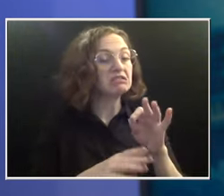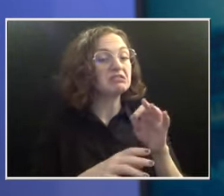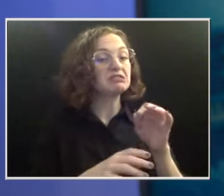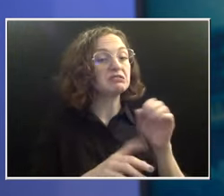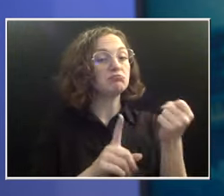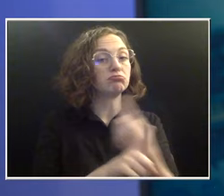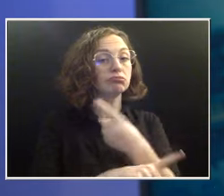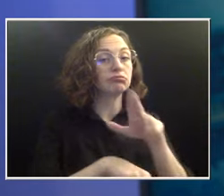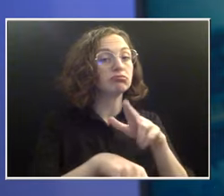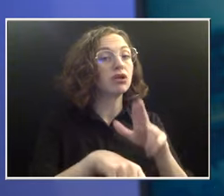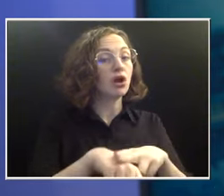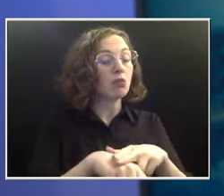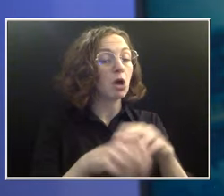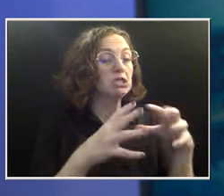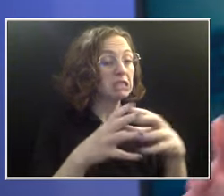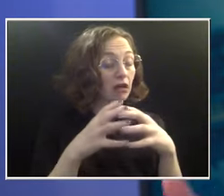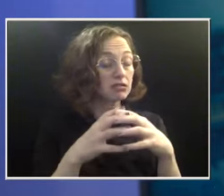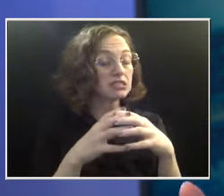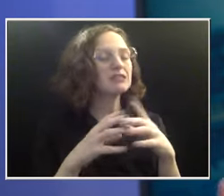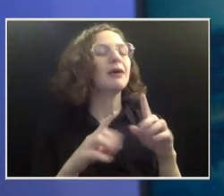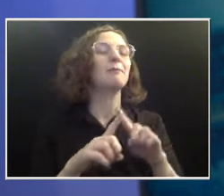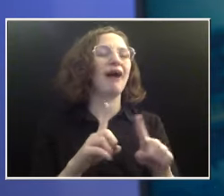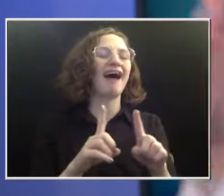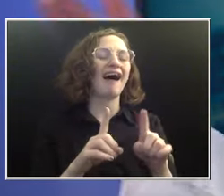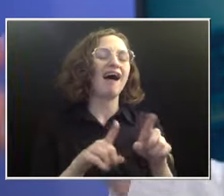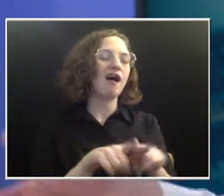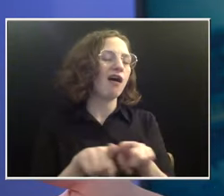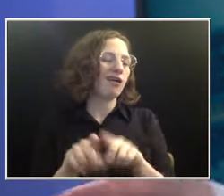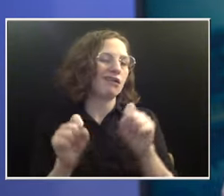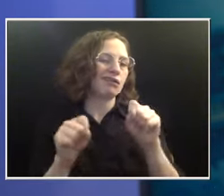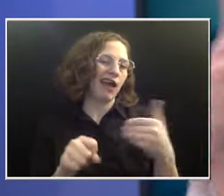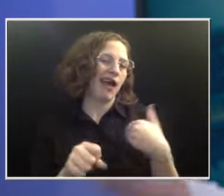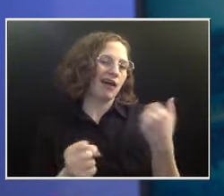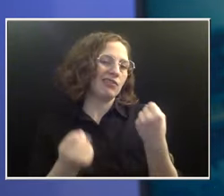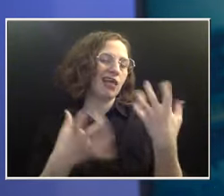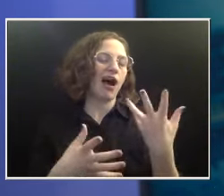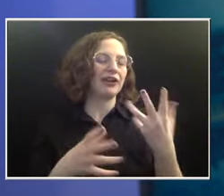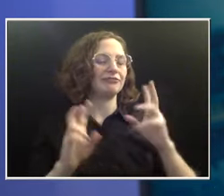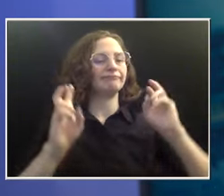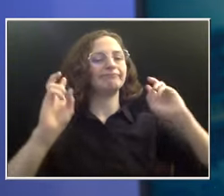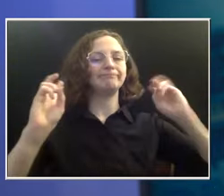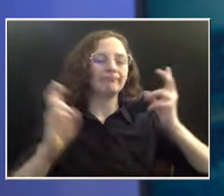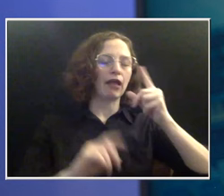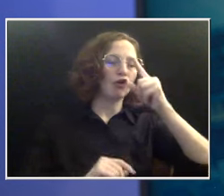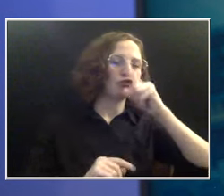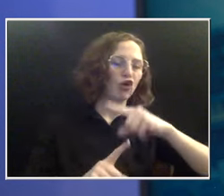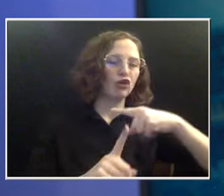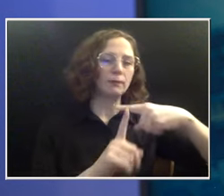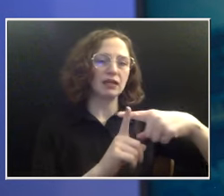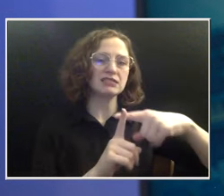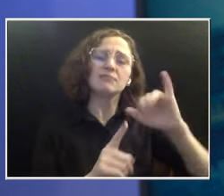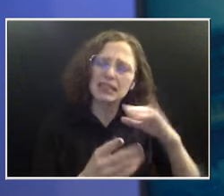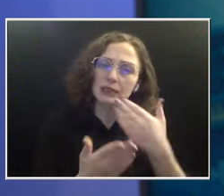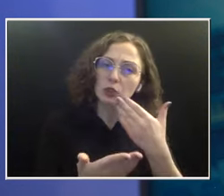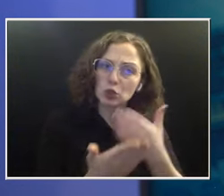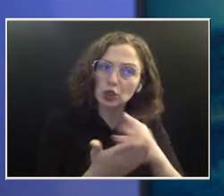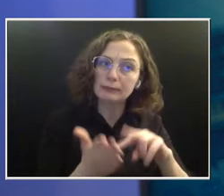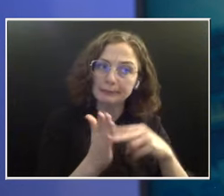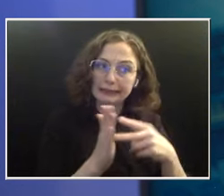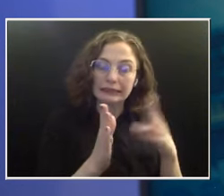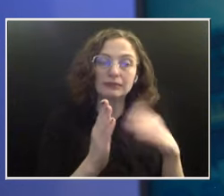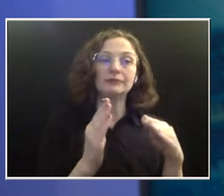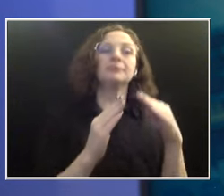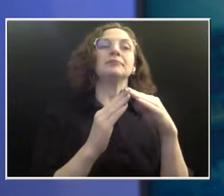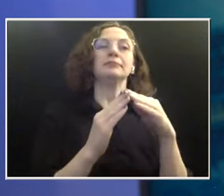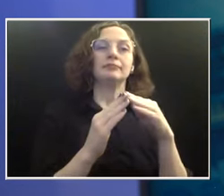positives. That's, like, a right way to think about it. But that's good because it means you're getting further screening, you're getting extra tests. So absolutely,